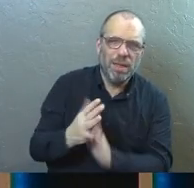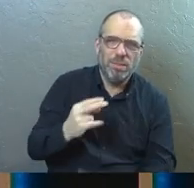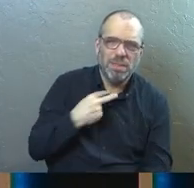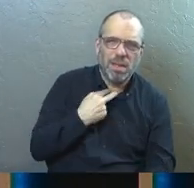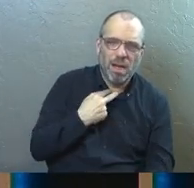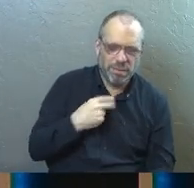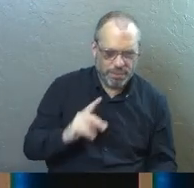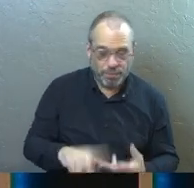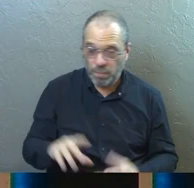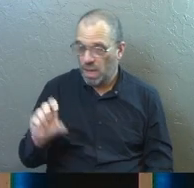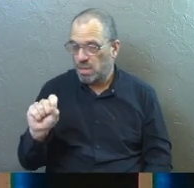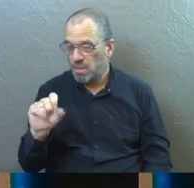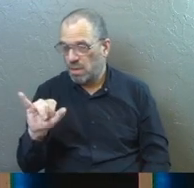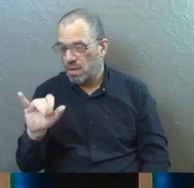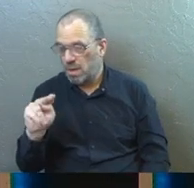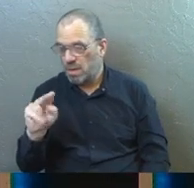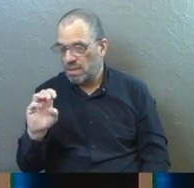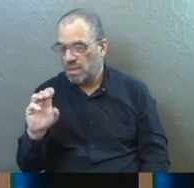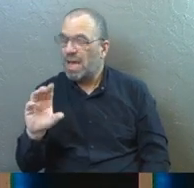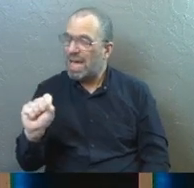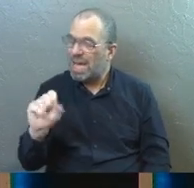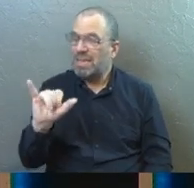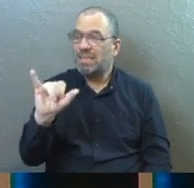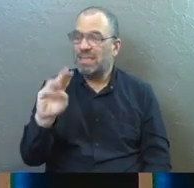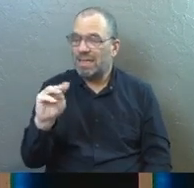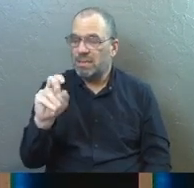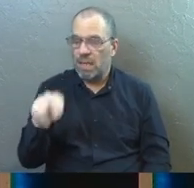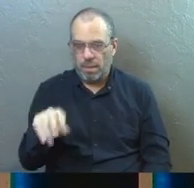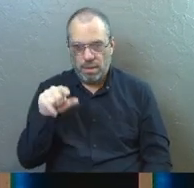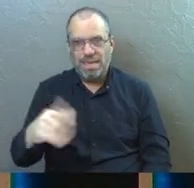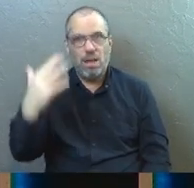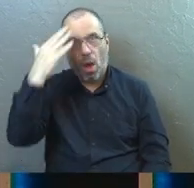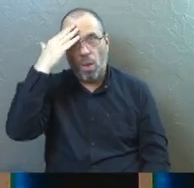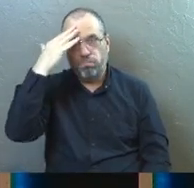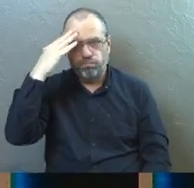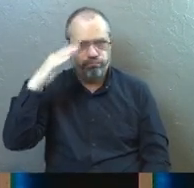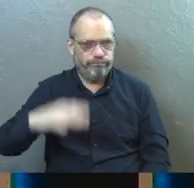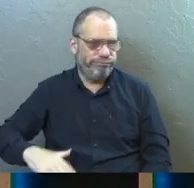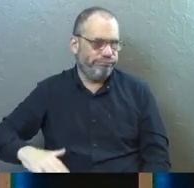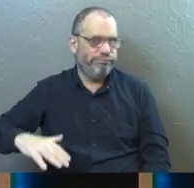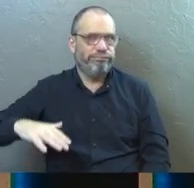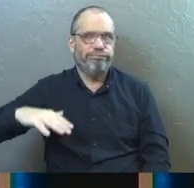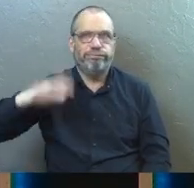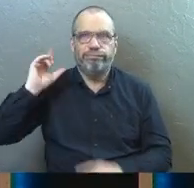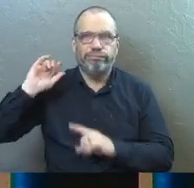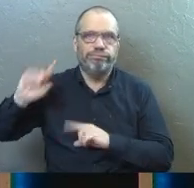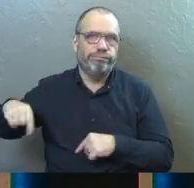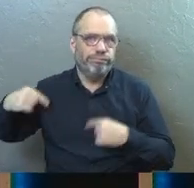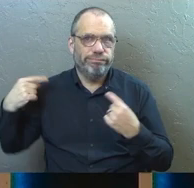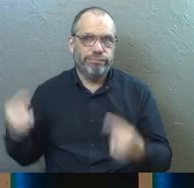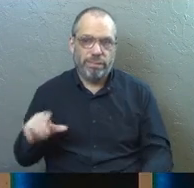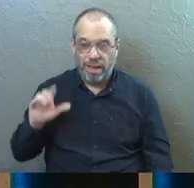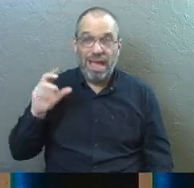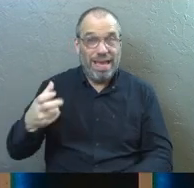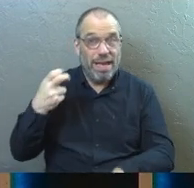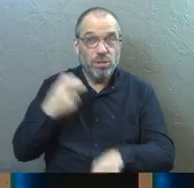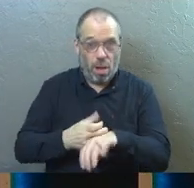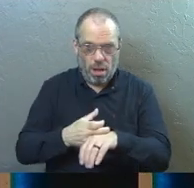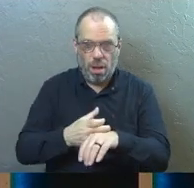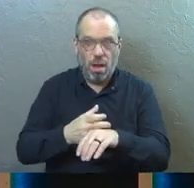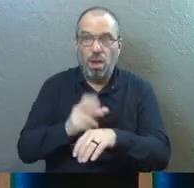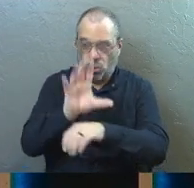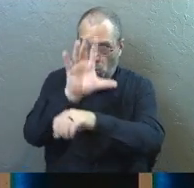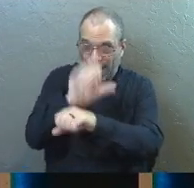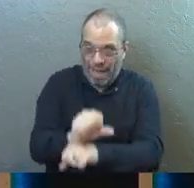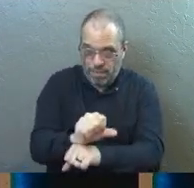Part of the reason that Simon did what Simon did is because it's what Simon had always been doing. It's really hard to break